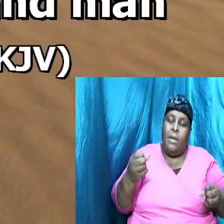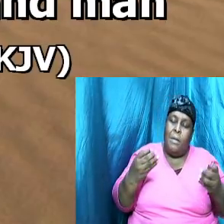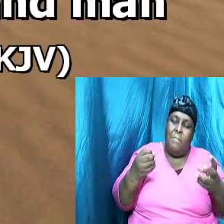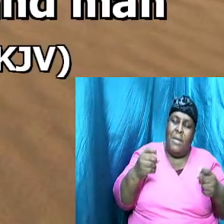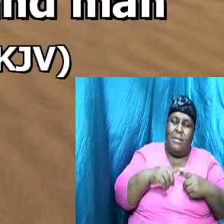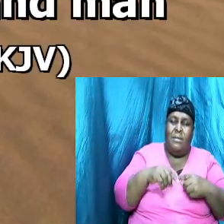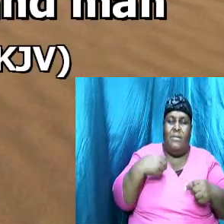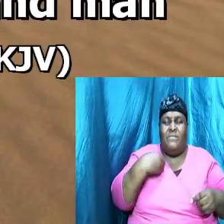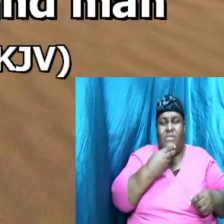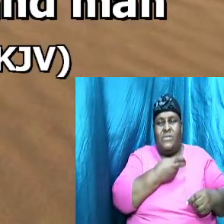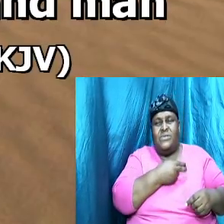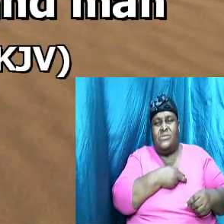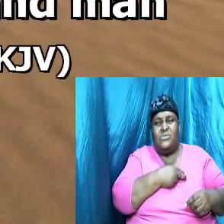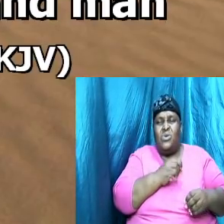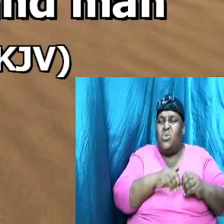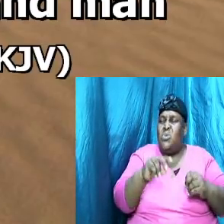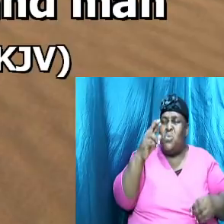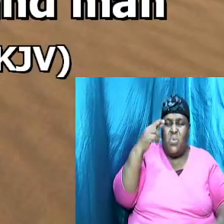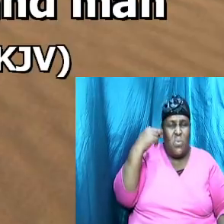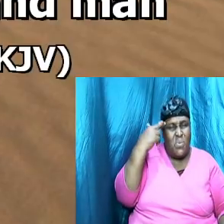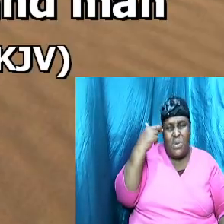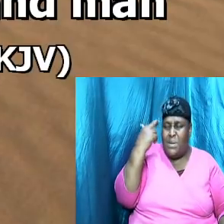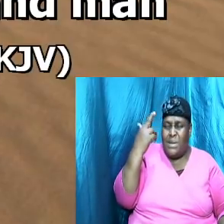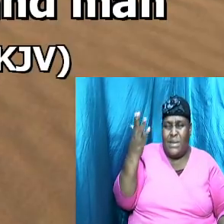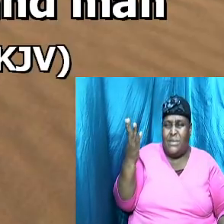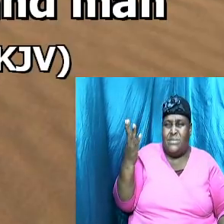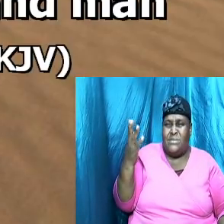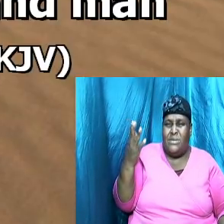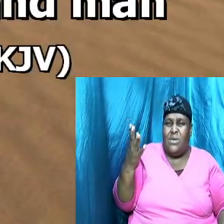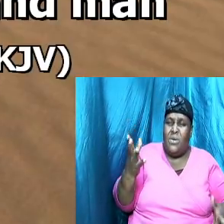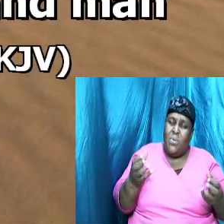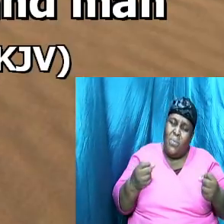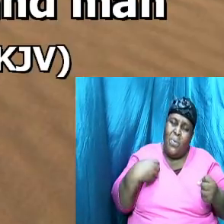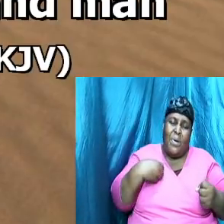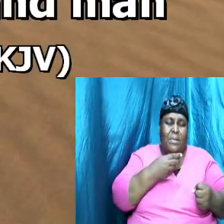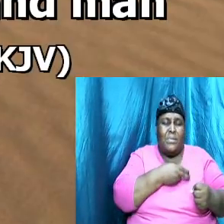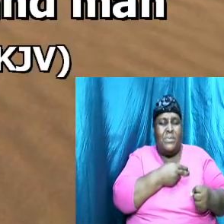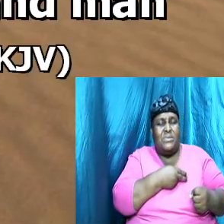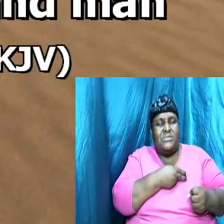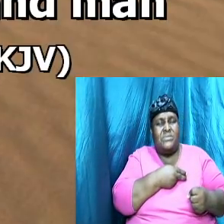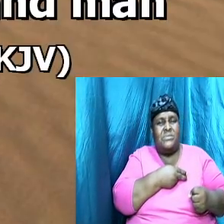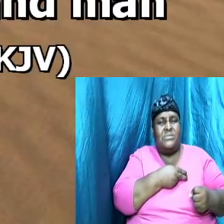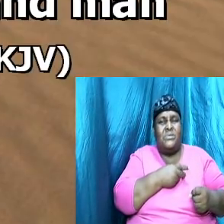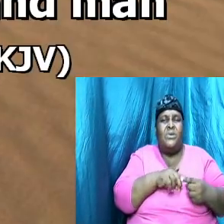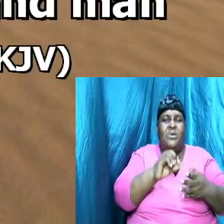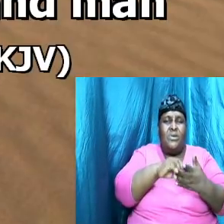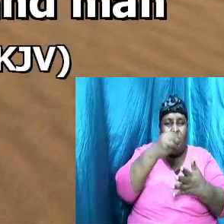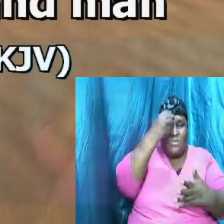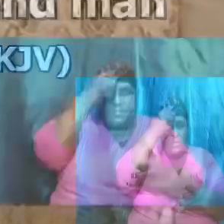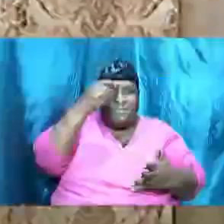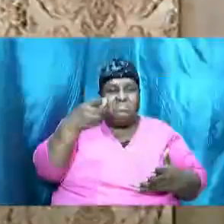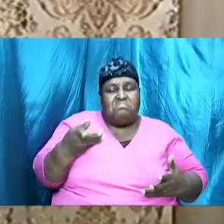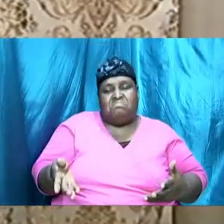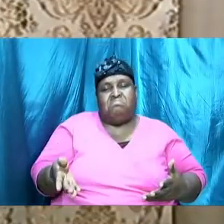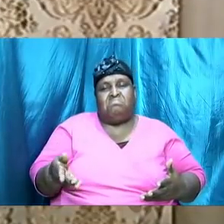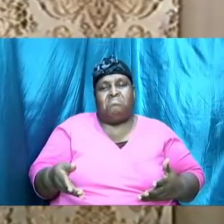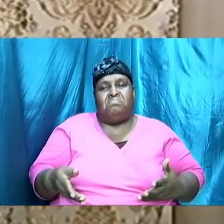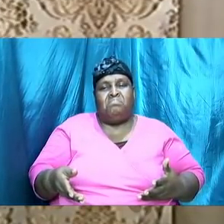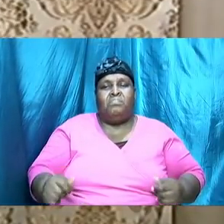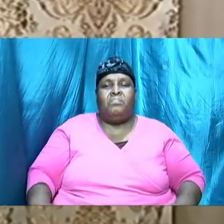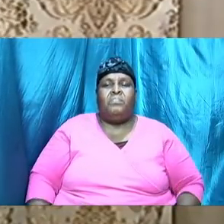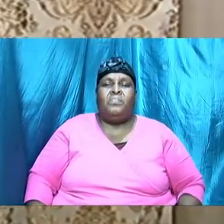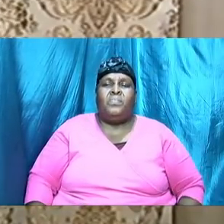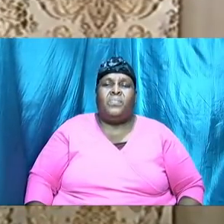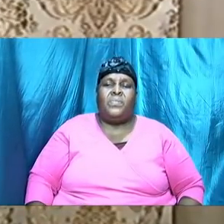recognize but I want us to learn this in the